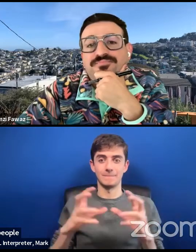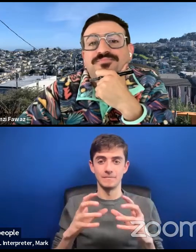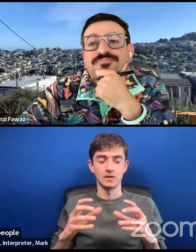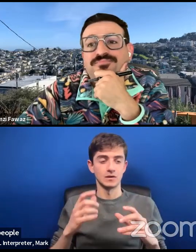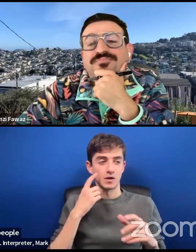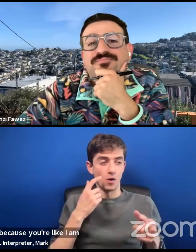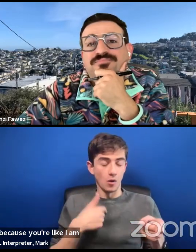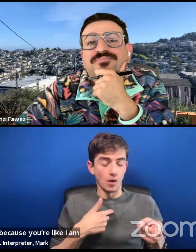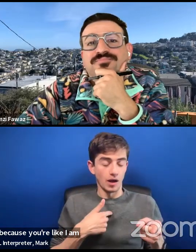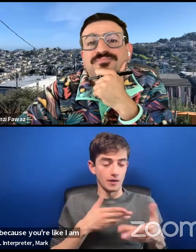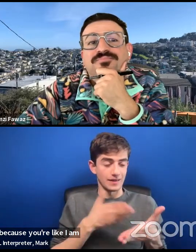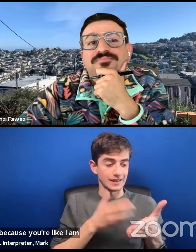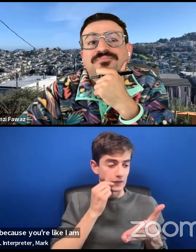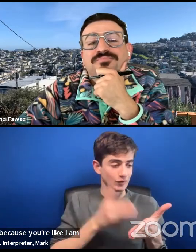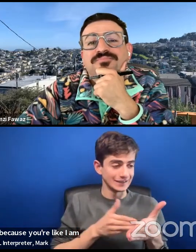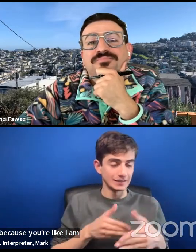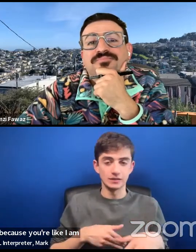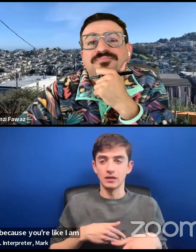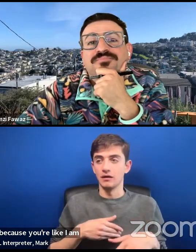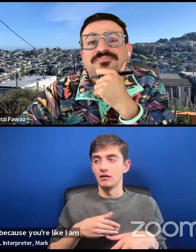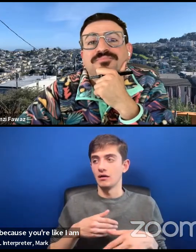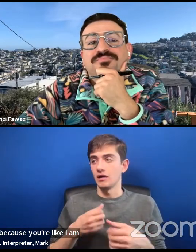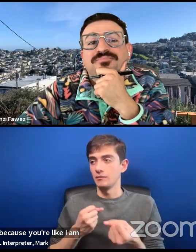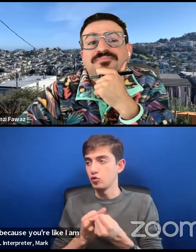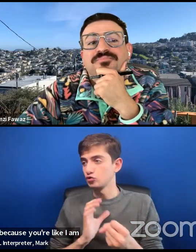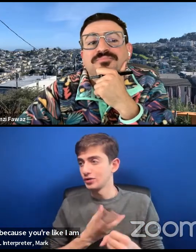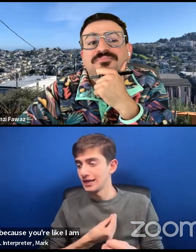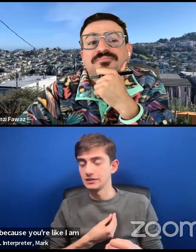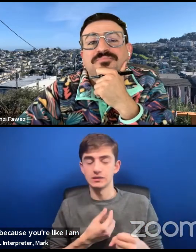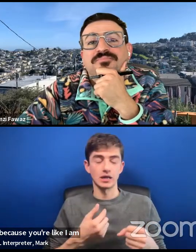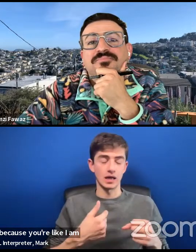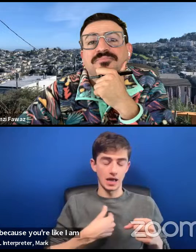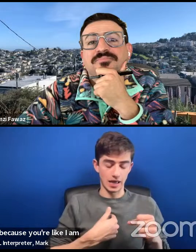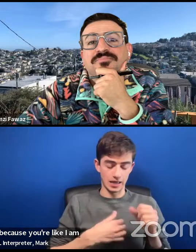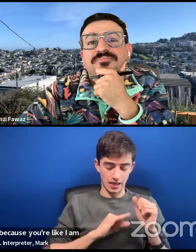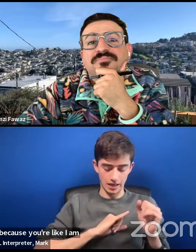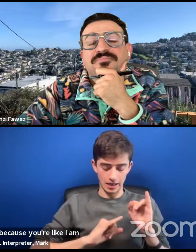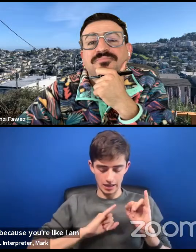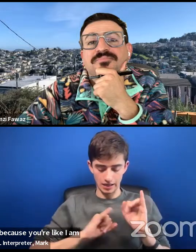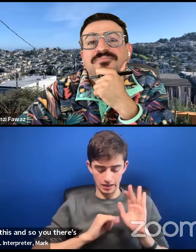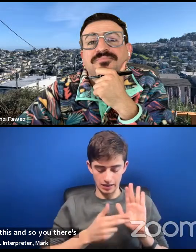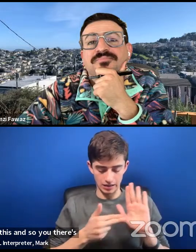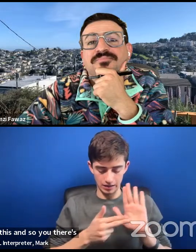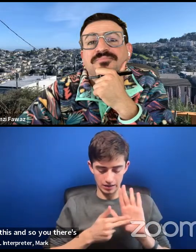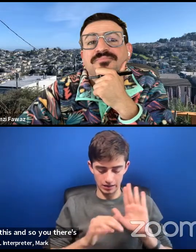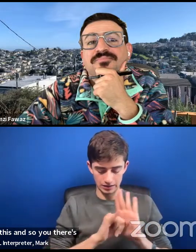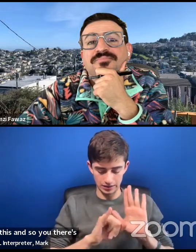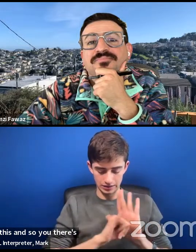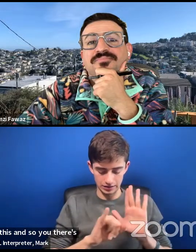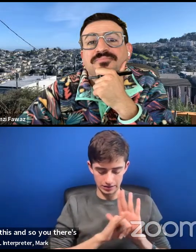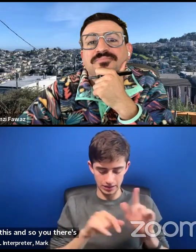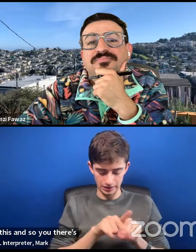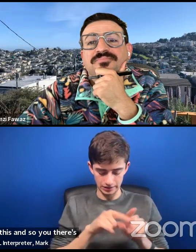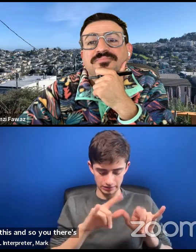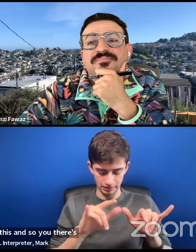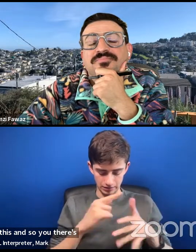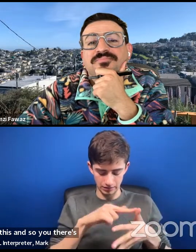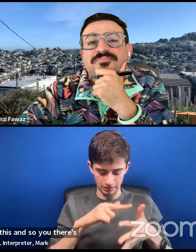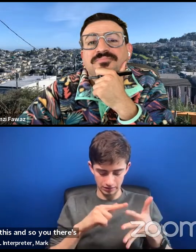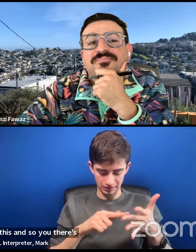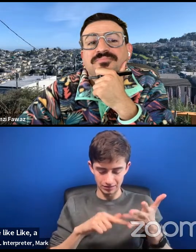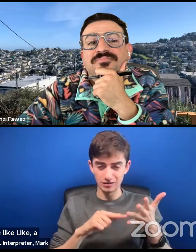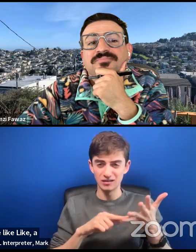-racist. I am pro-trans. I am this. And so you, there's no way to imagine like, like, um, a